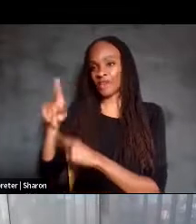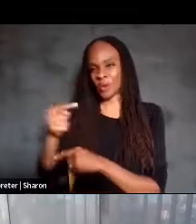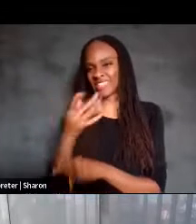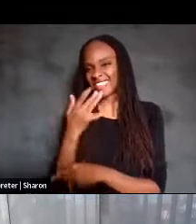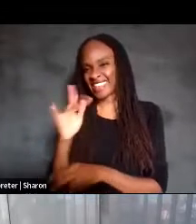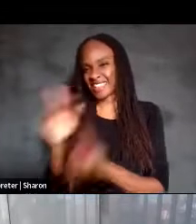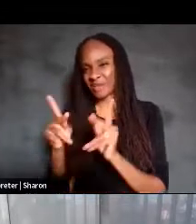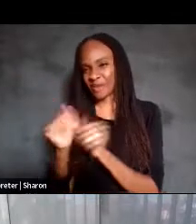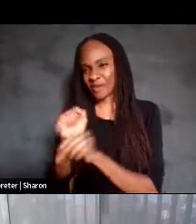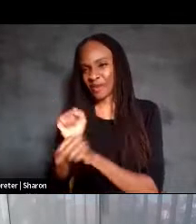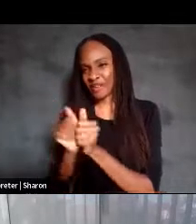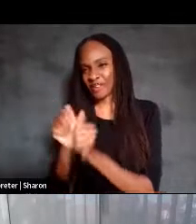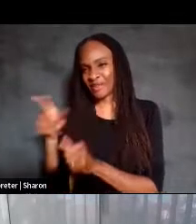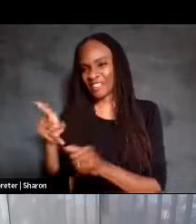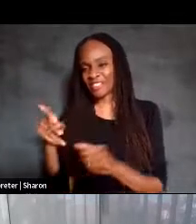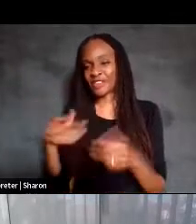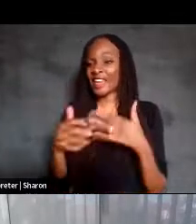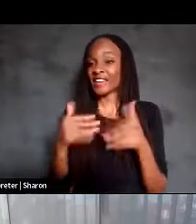Anyways, thank you.